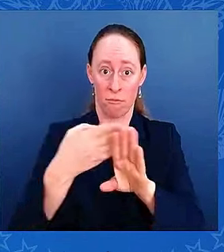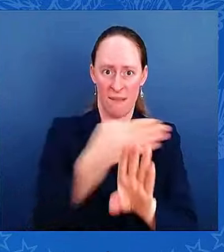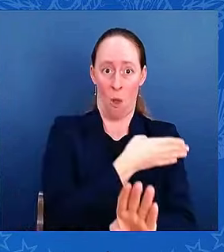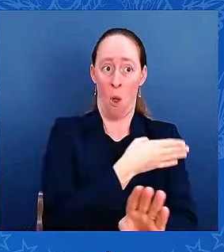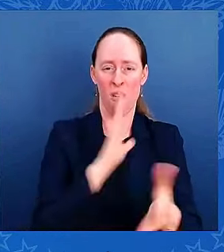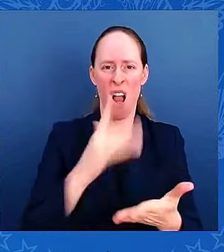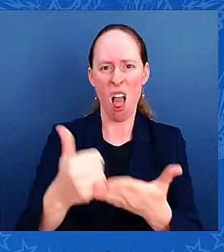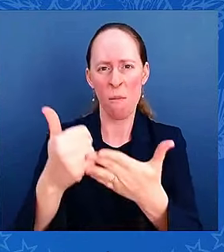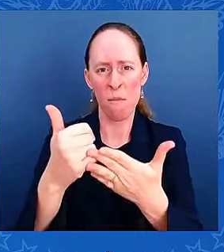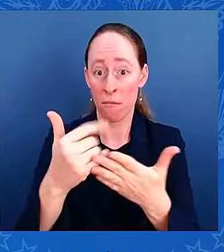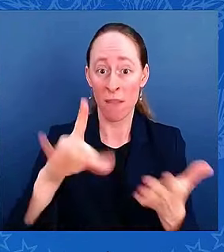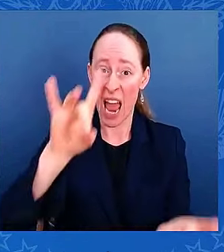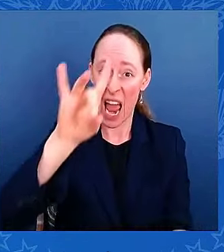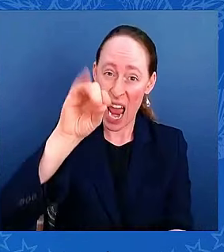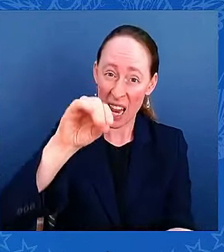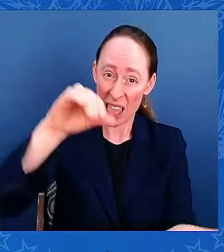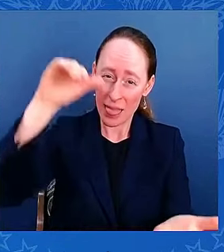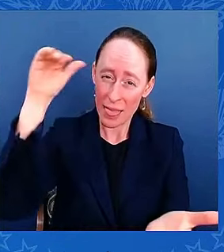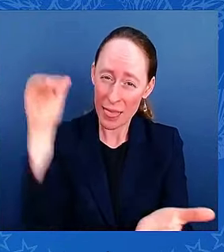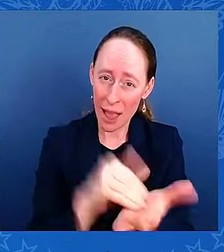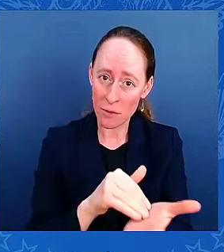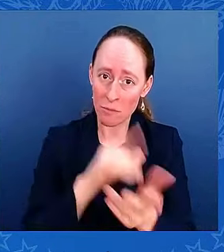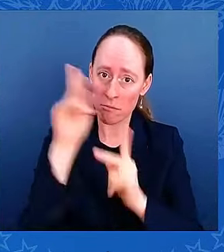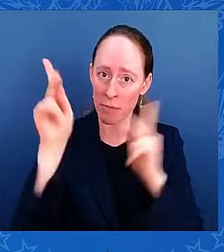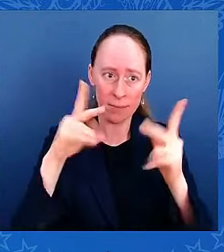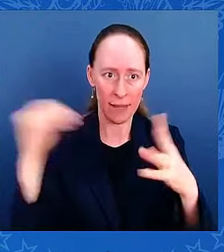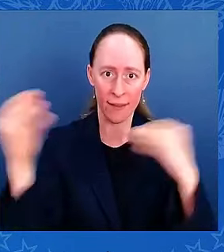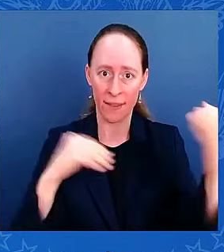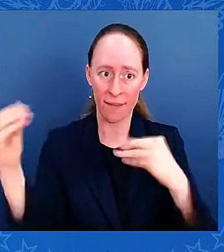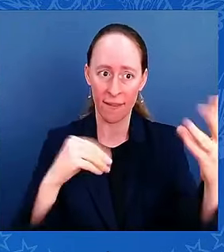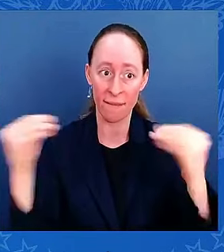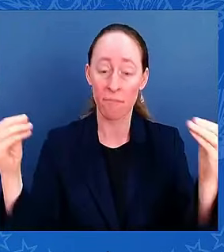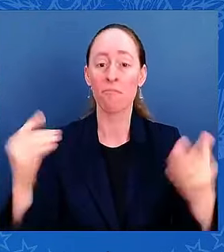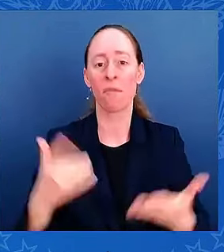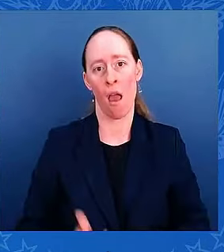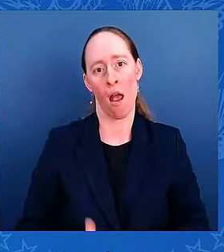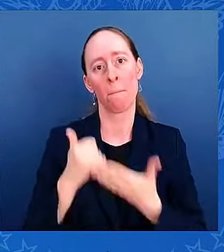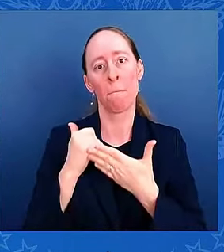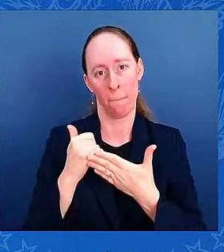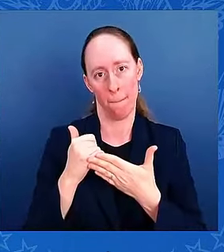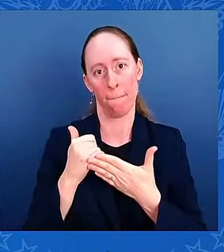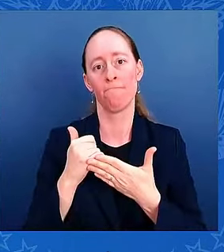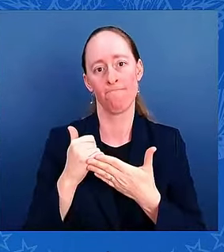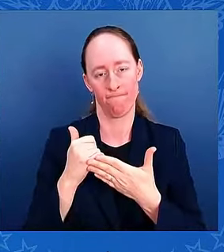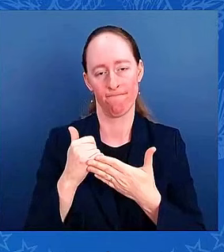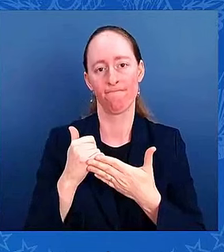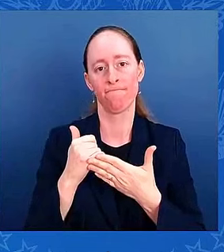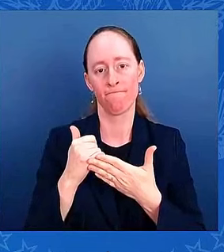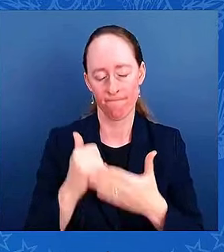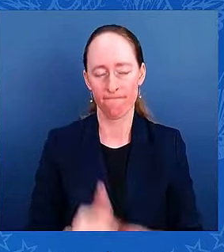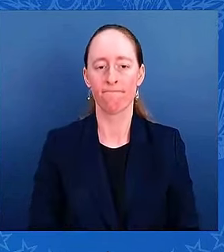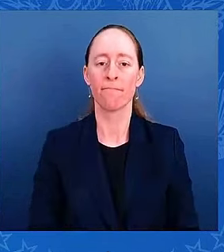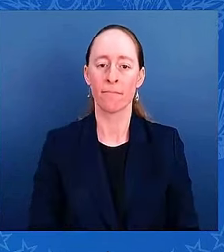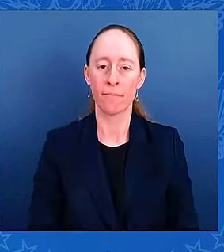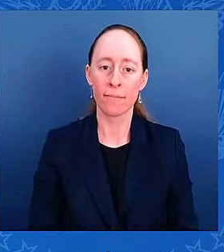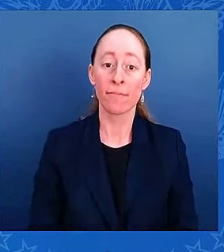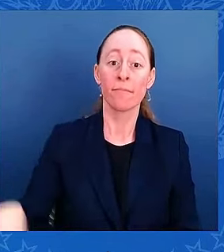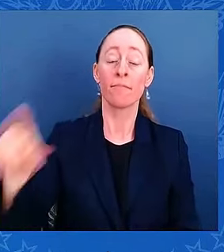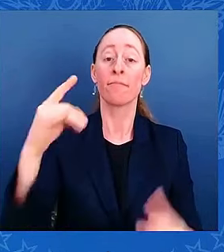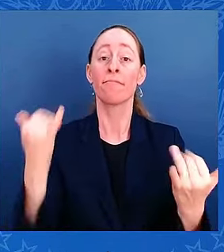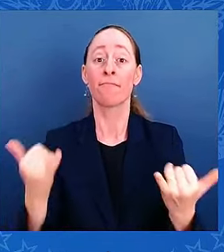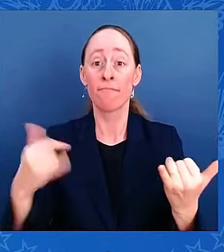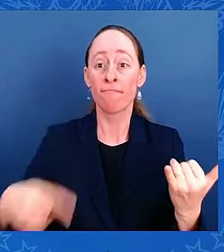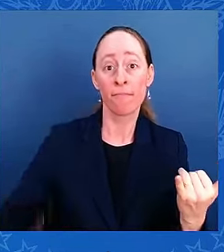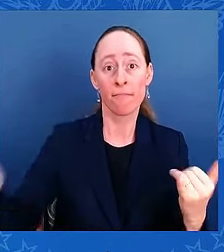safely shelter last night. And we've had search and rescue teams at the ready for any